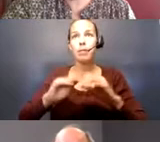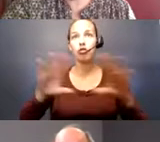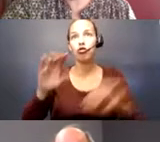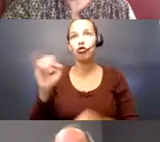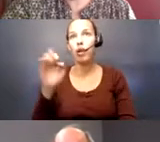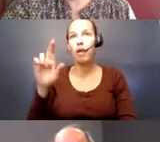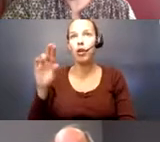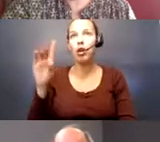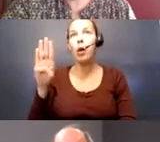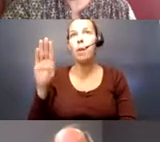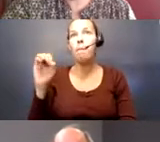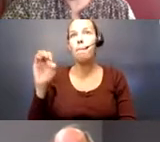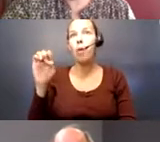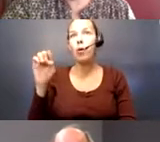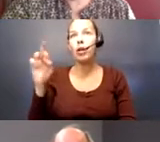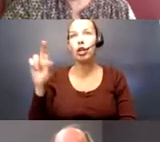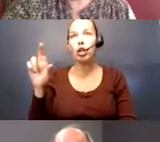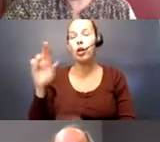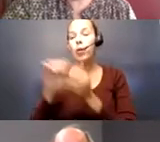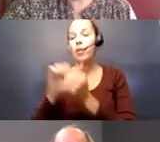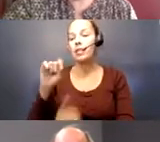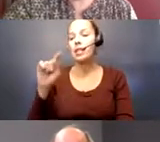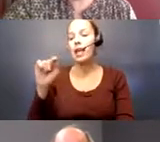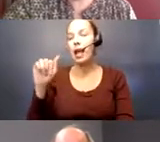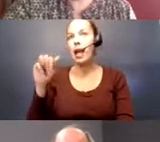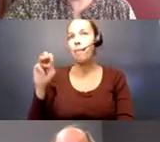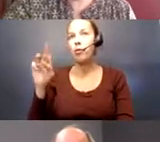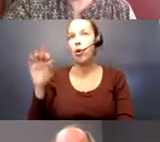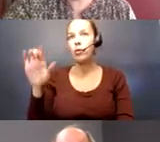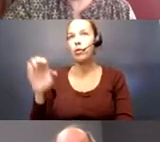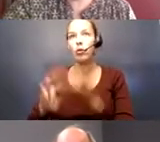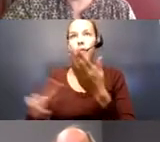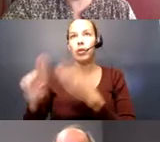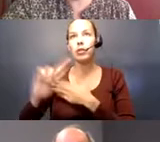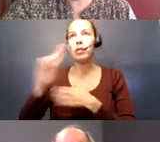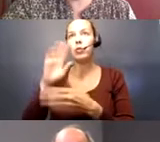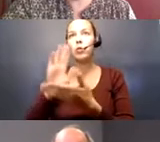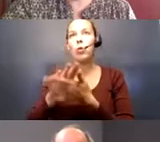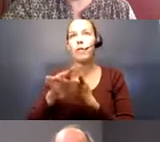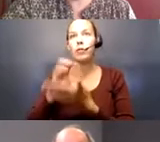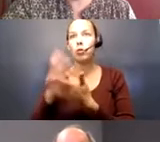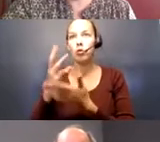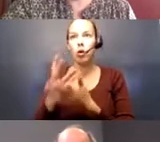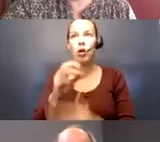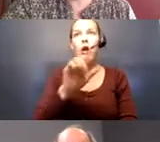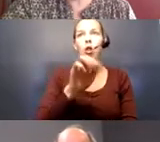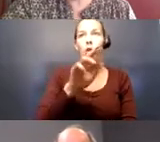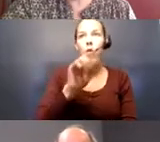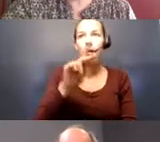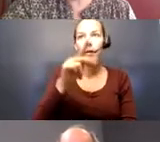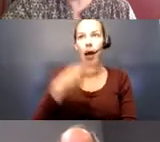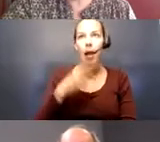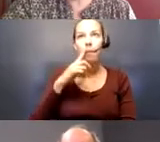St. Ambrose University School of Social Work, Laura Kopp, the president and CEO of KSI, the Quad Cities